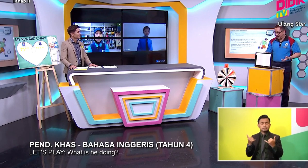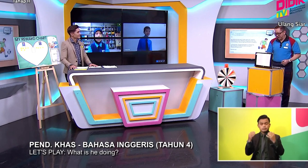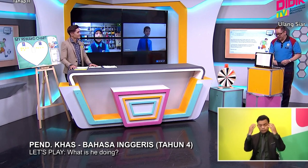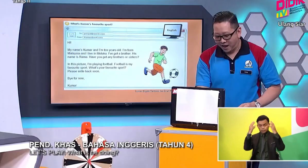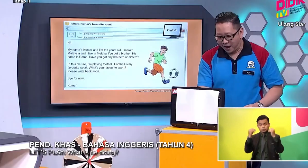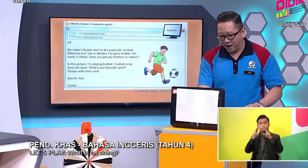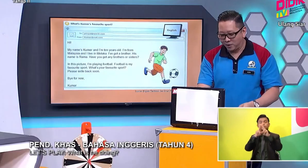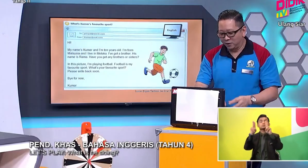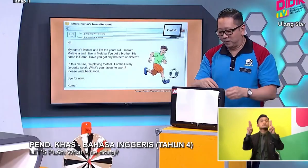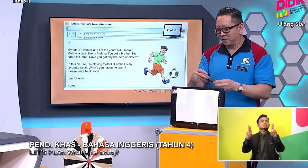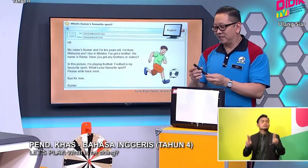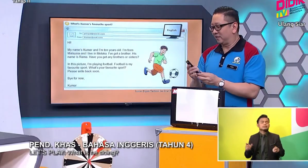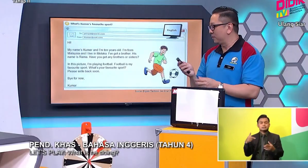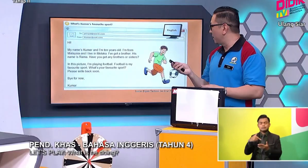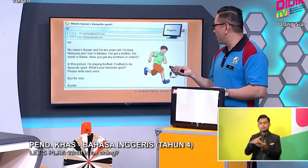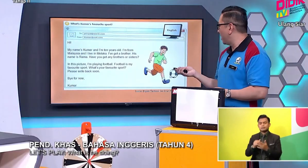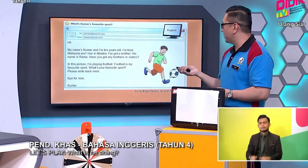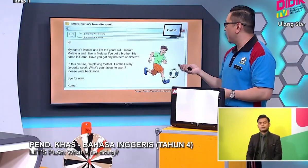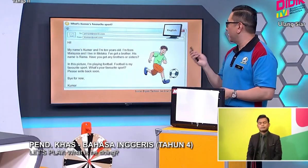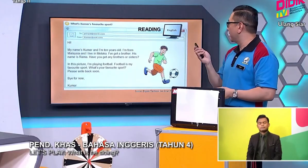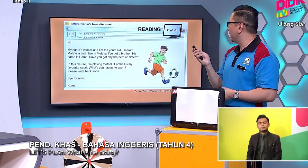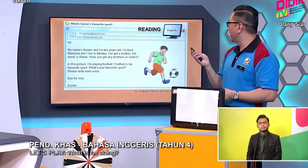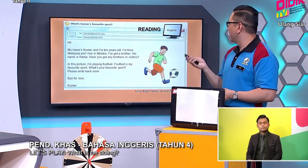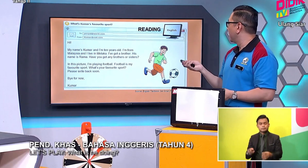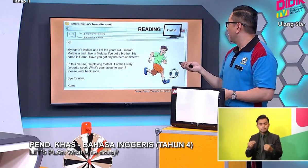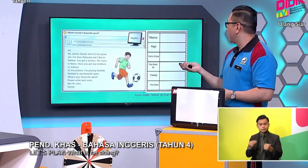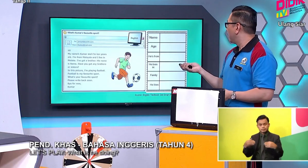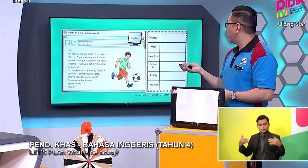Okay I'm Going To Proceed To The Next Slide